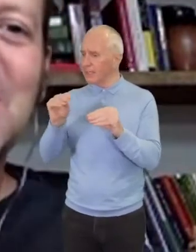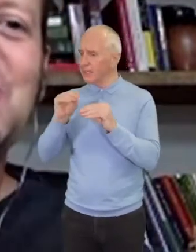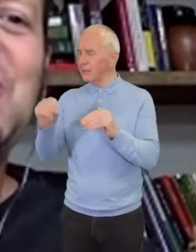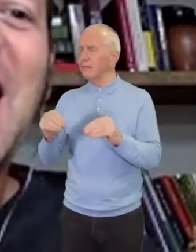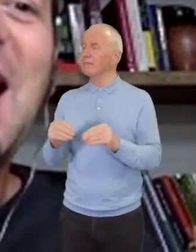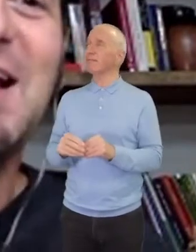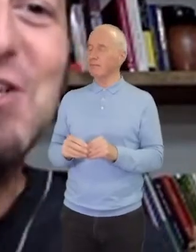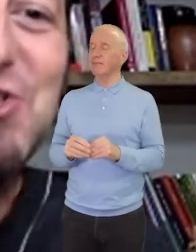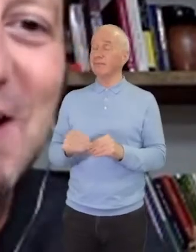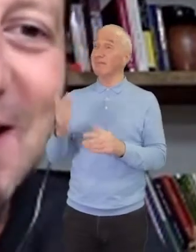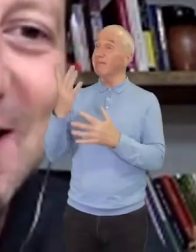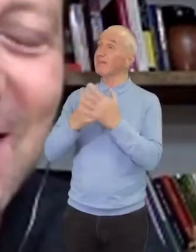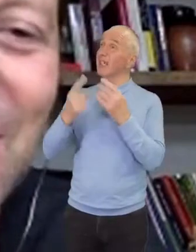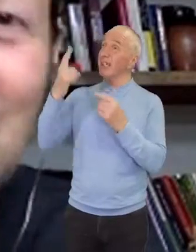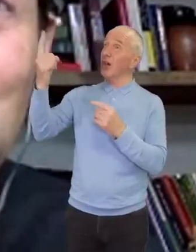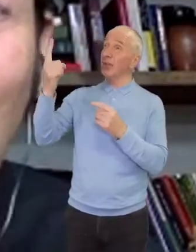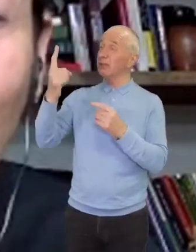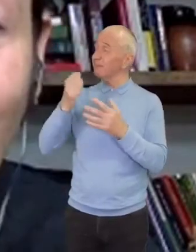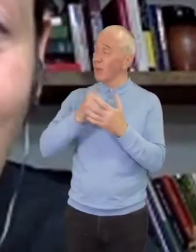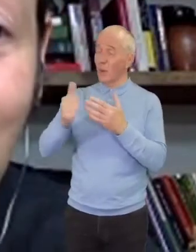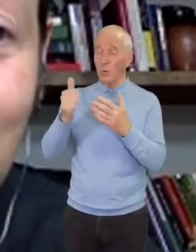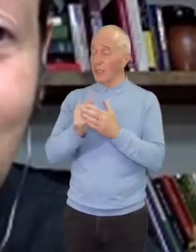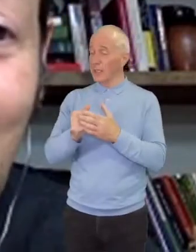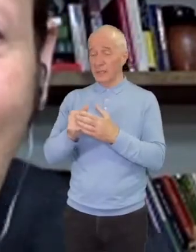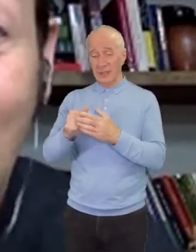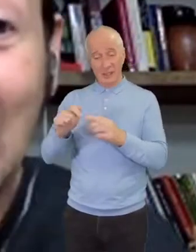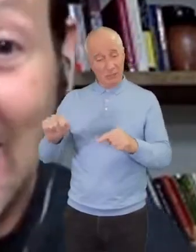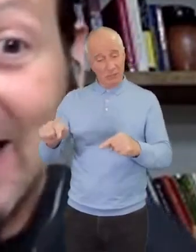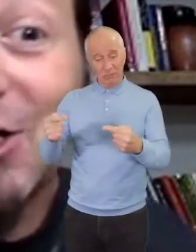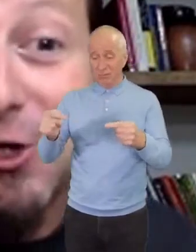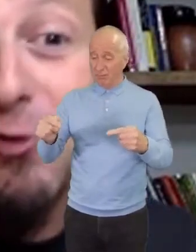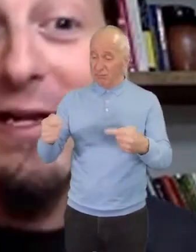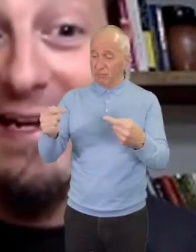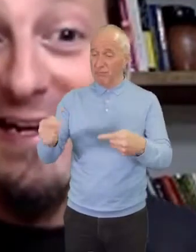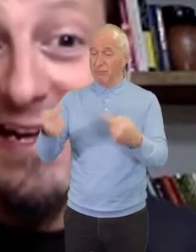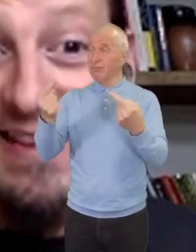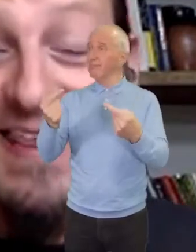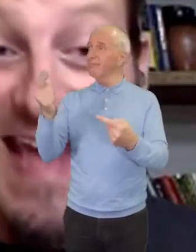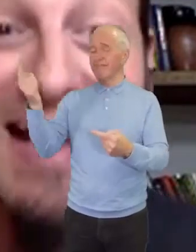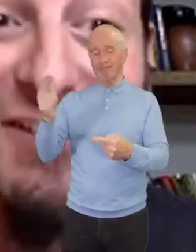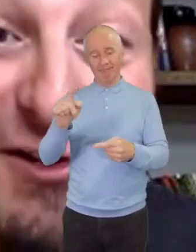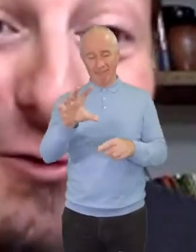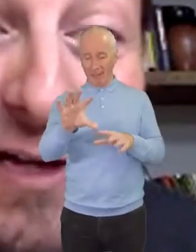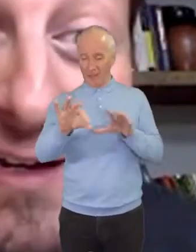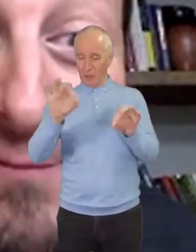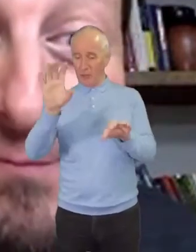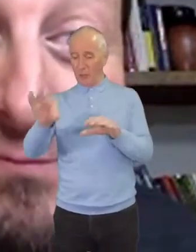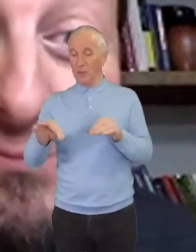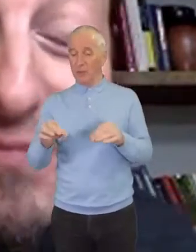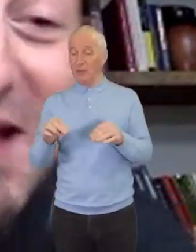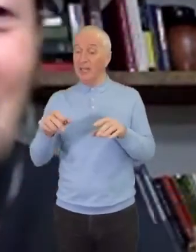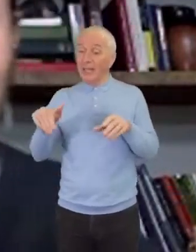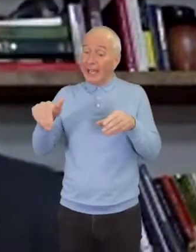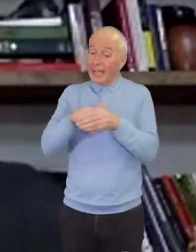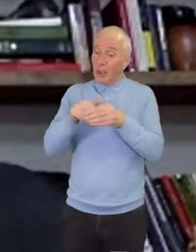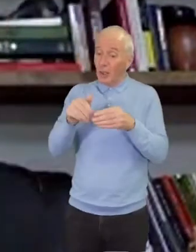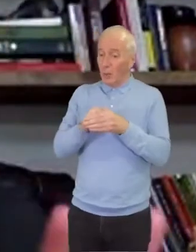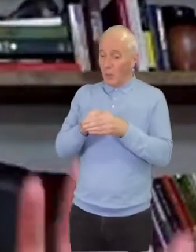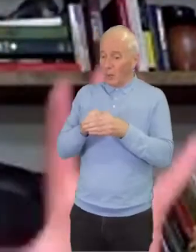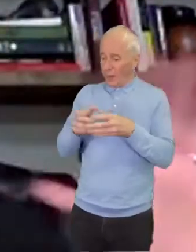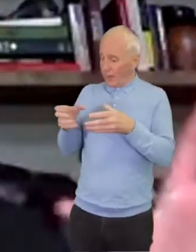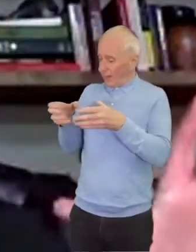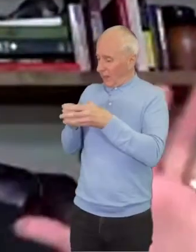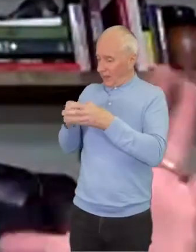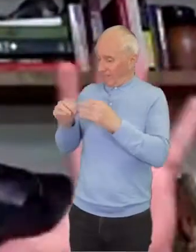challenging the chosen and including the excluded. So the